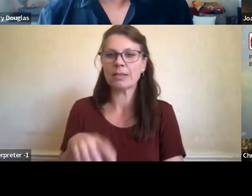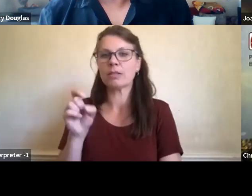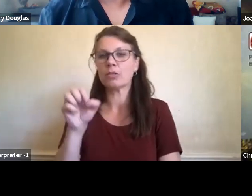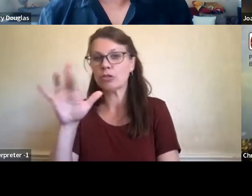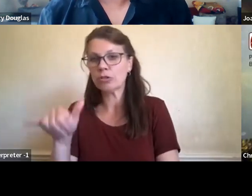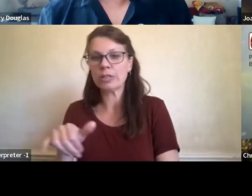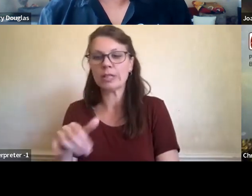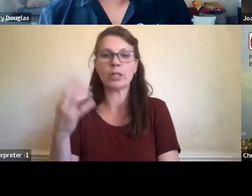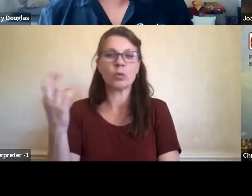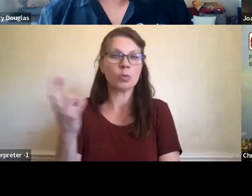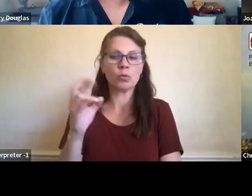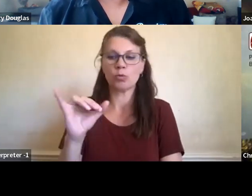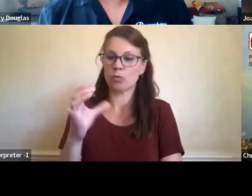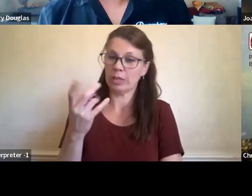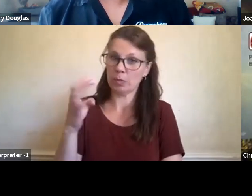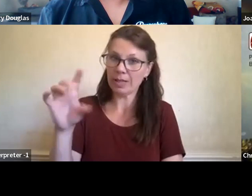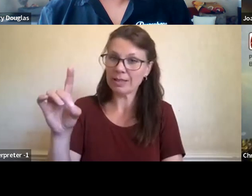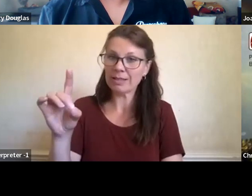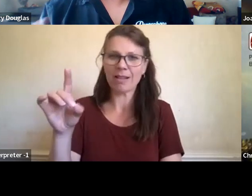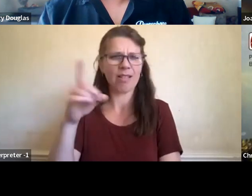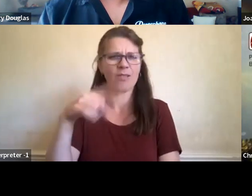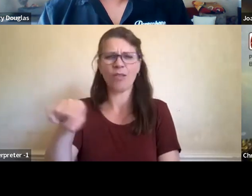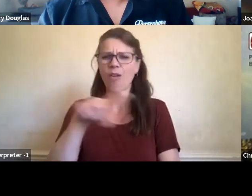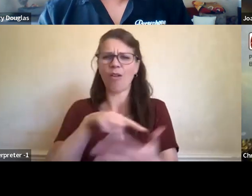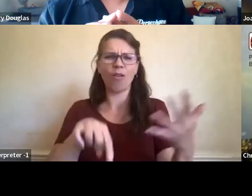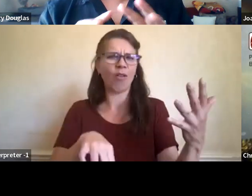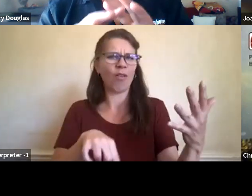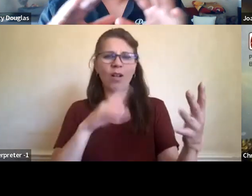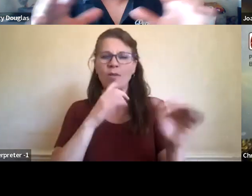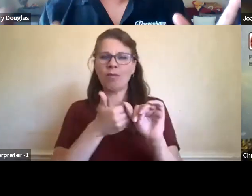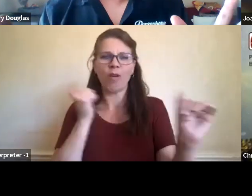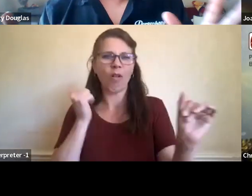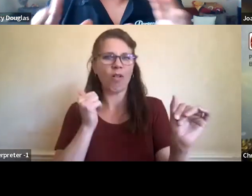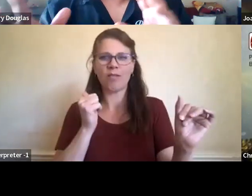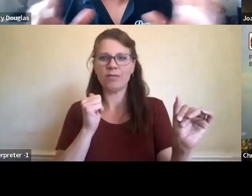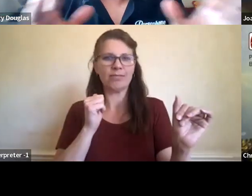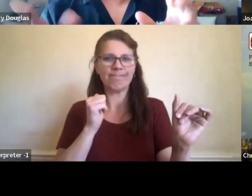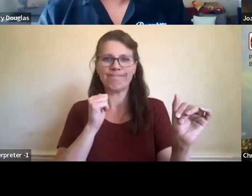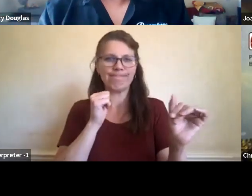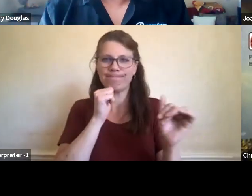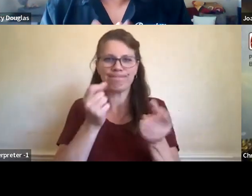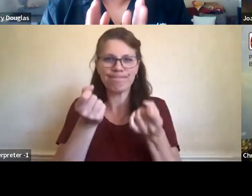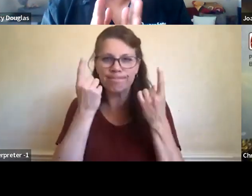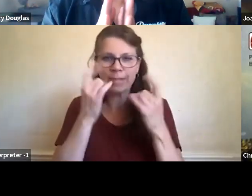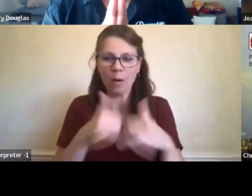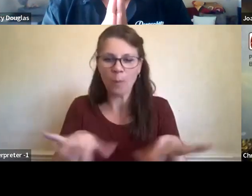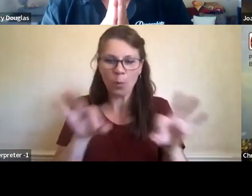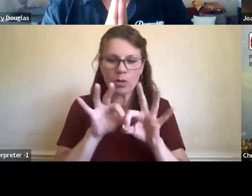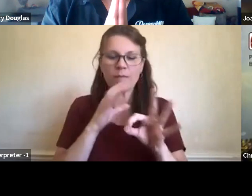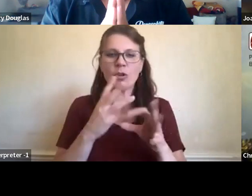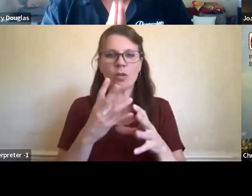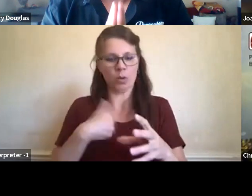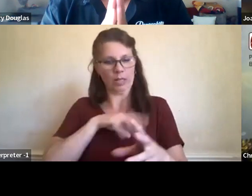and, and not to put them, uh, uh, to point them out for, for their lack of whatever, but, you know,